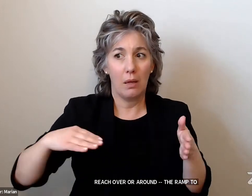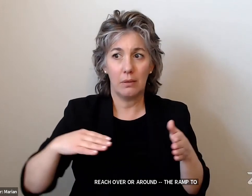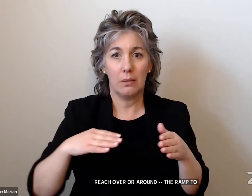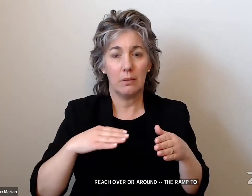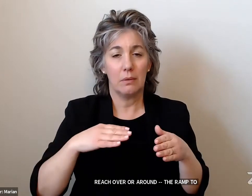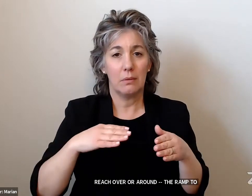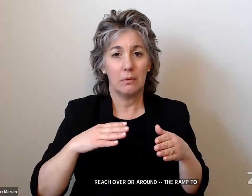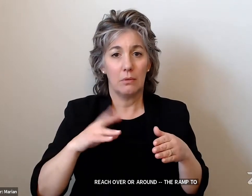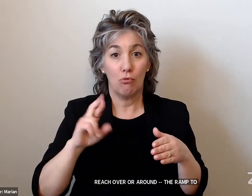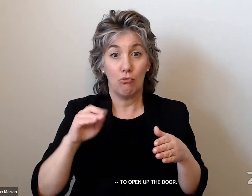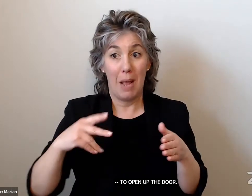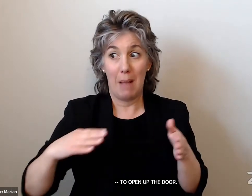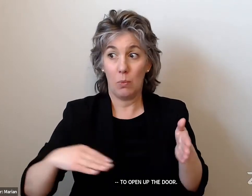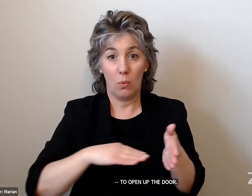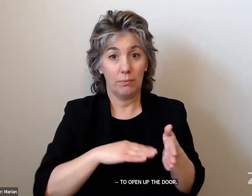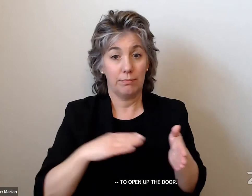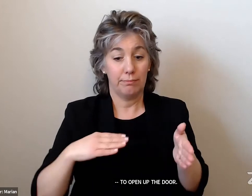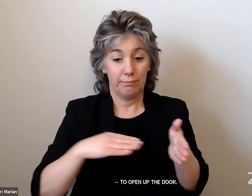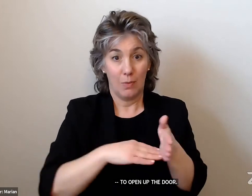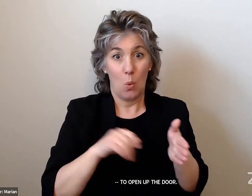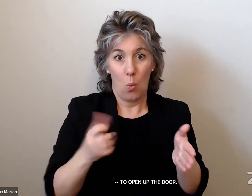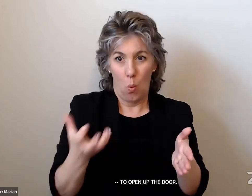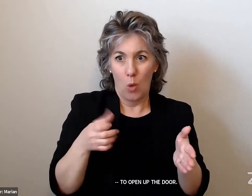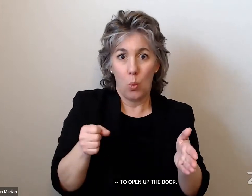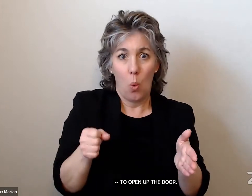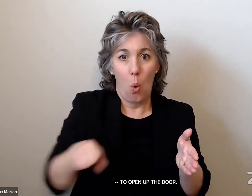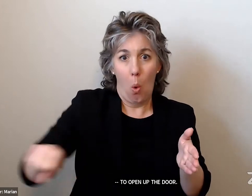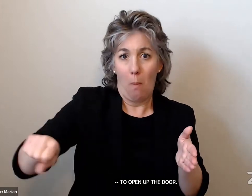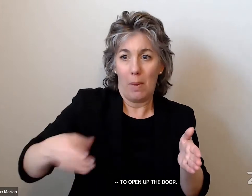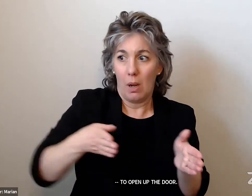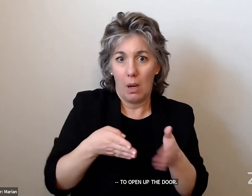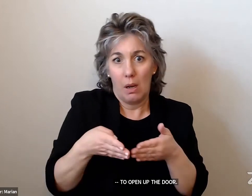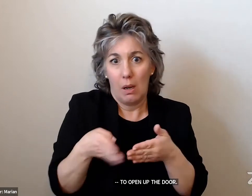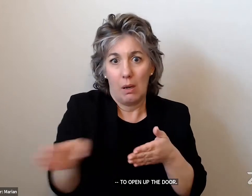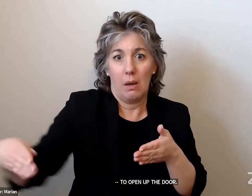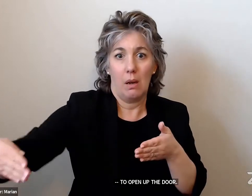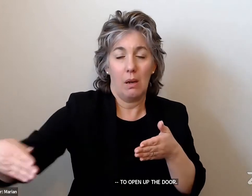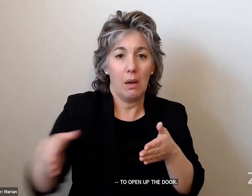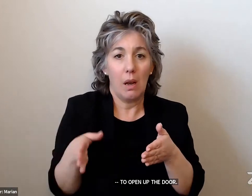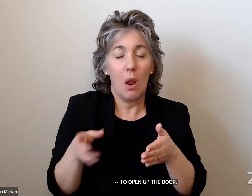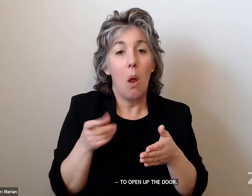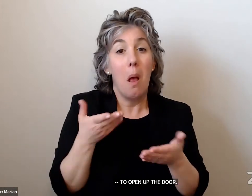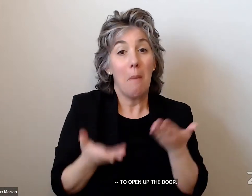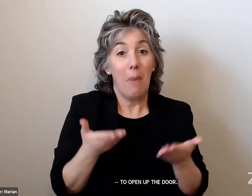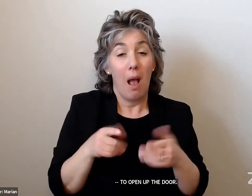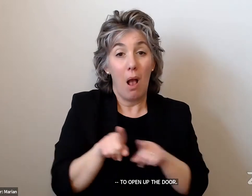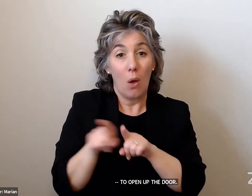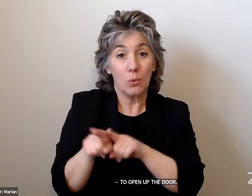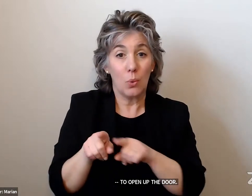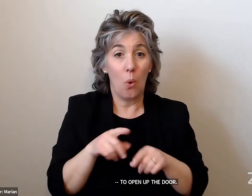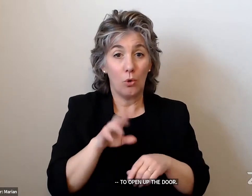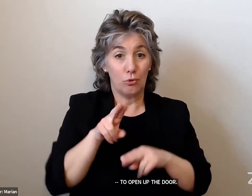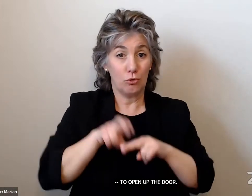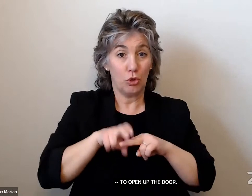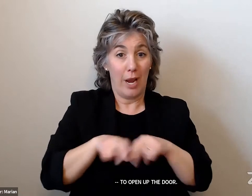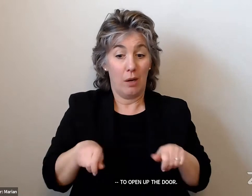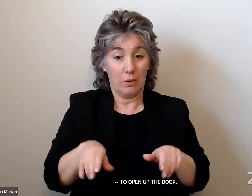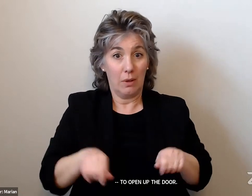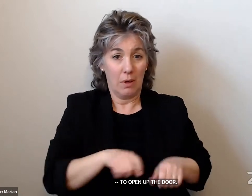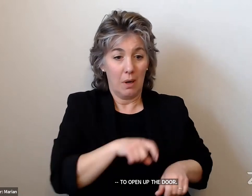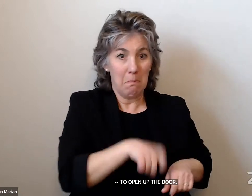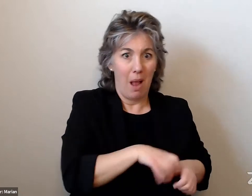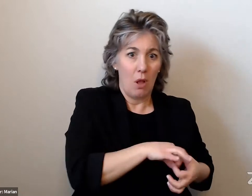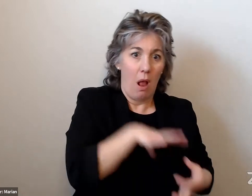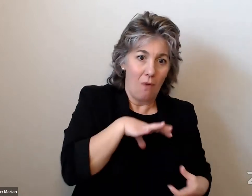door, but certainly being able to unlock the chair. And that is going to be a super critical